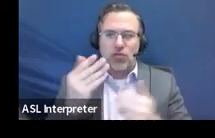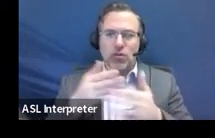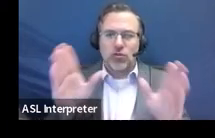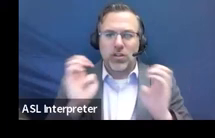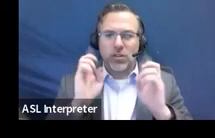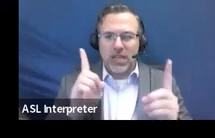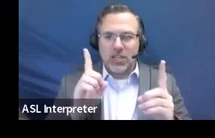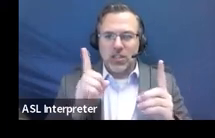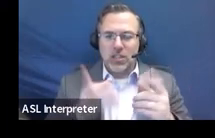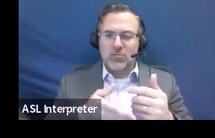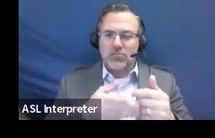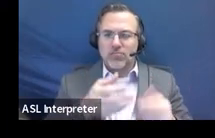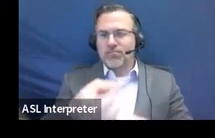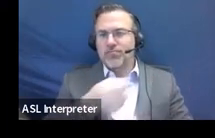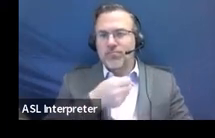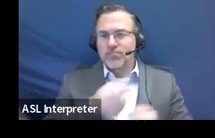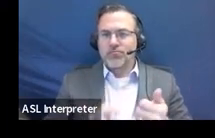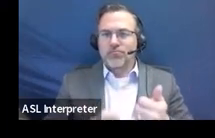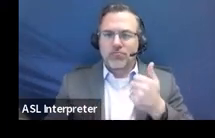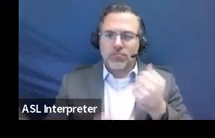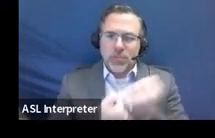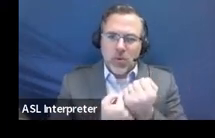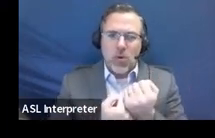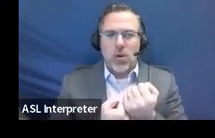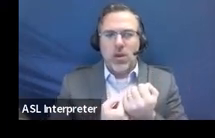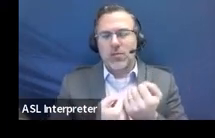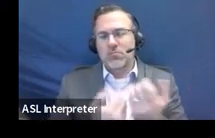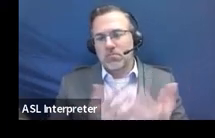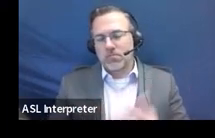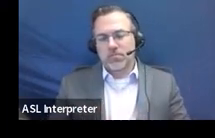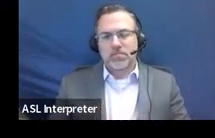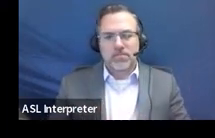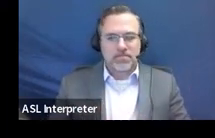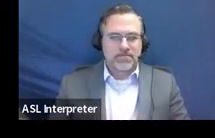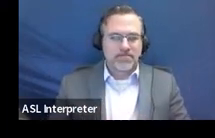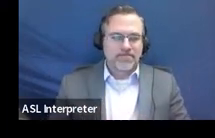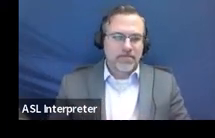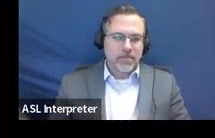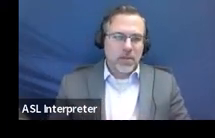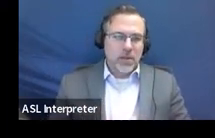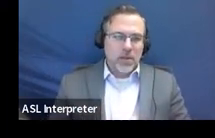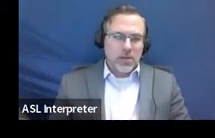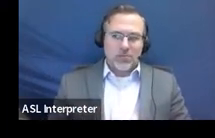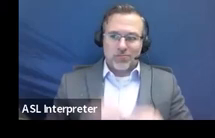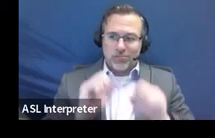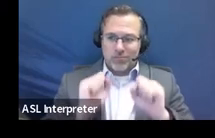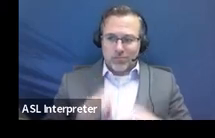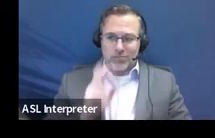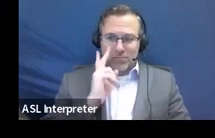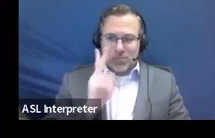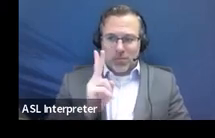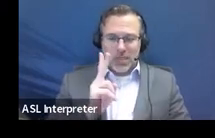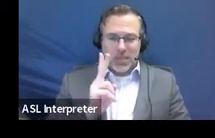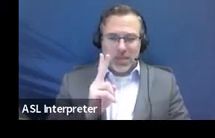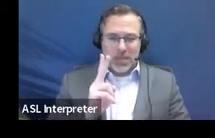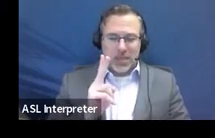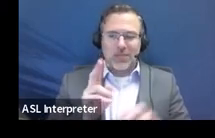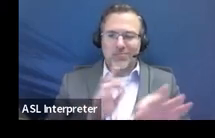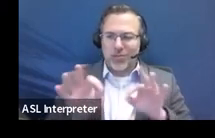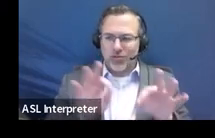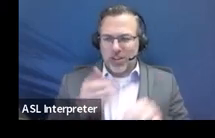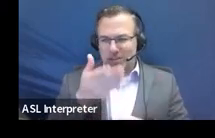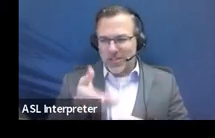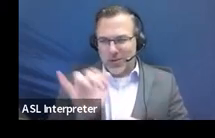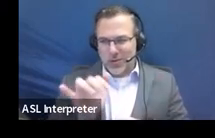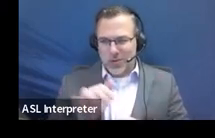has determined. And then, and you can see those directions here also, if you check yes, this,